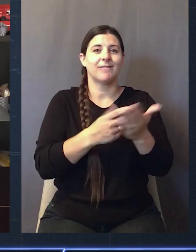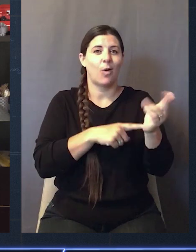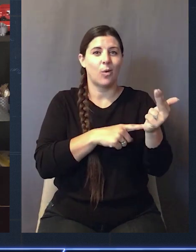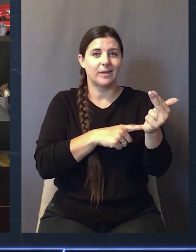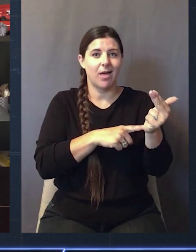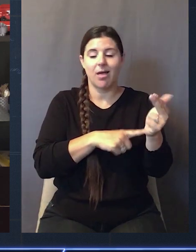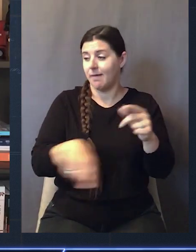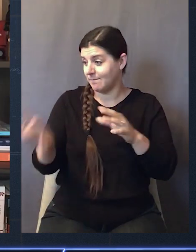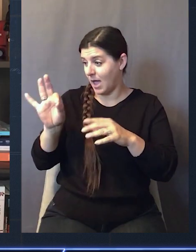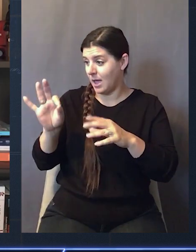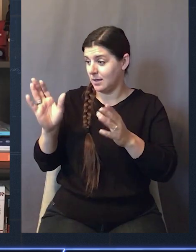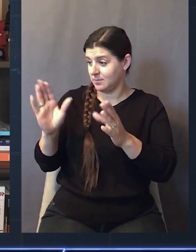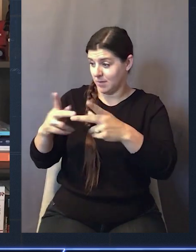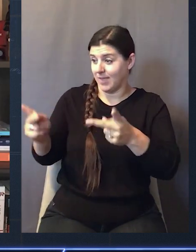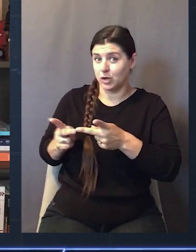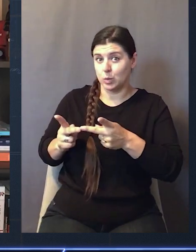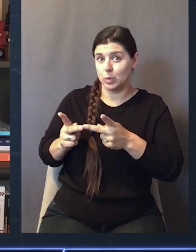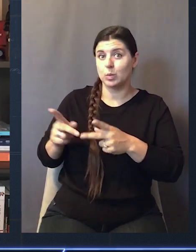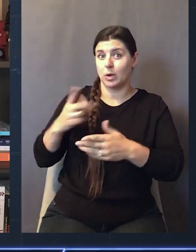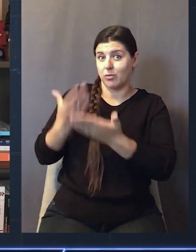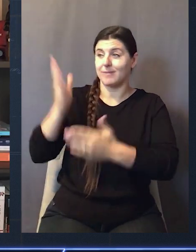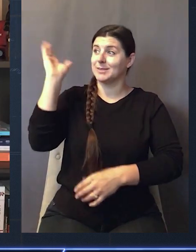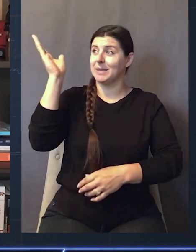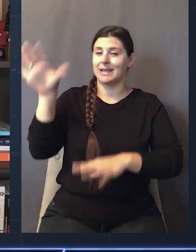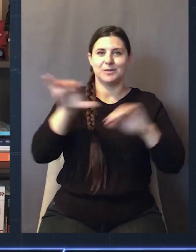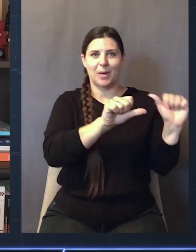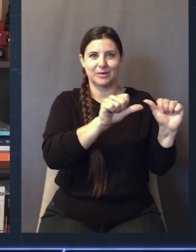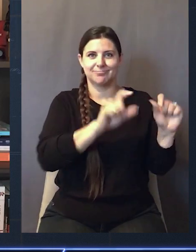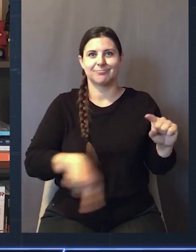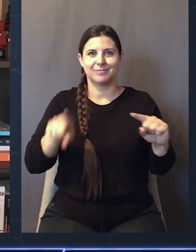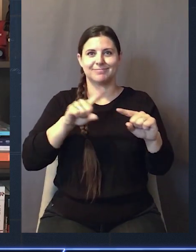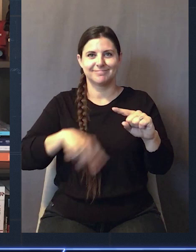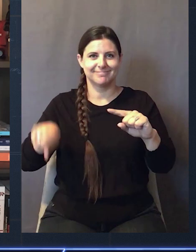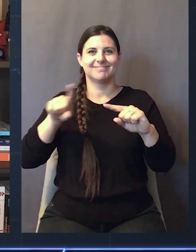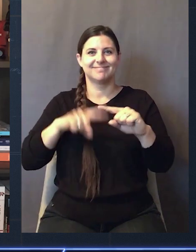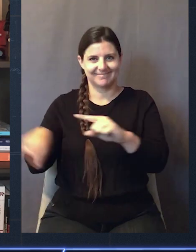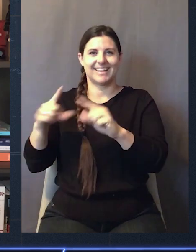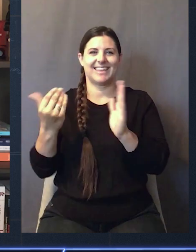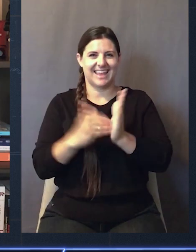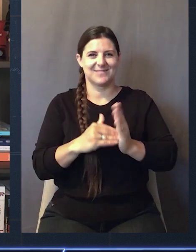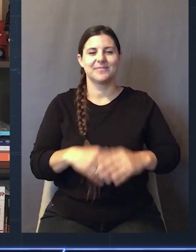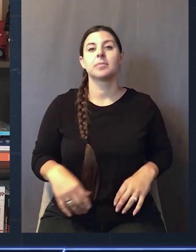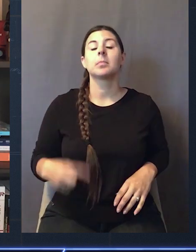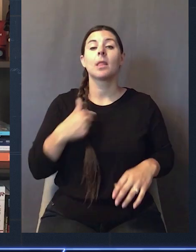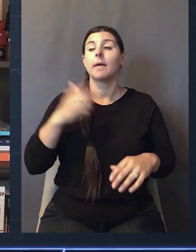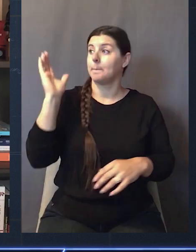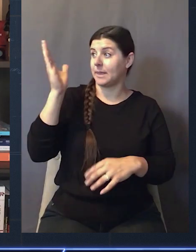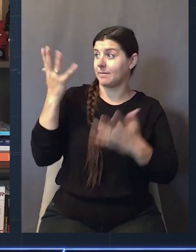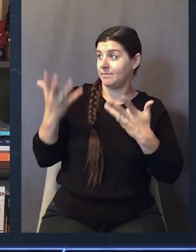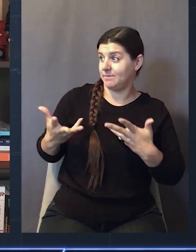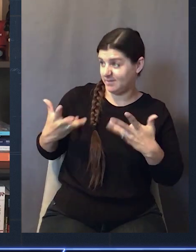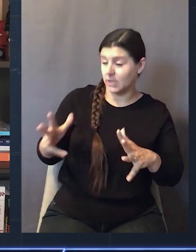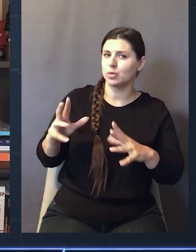check into the hotel, find the venue, and then arrive, speak to park, the old rinse and repeat cycle. After